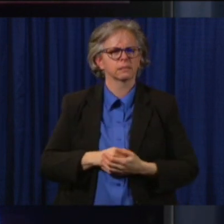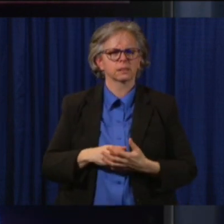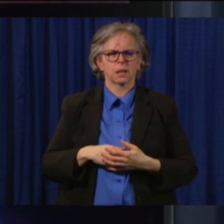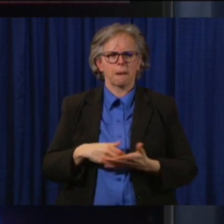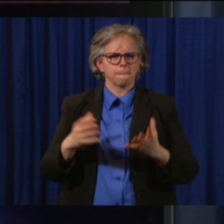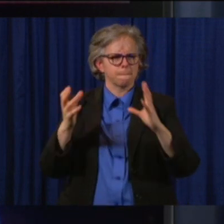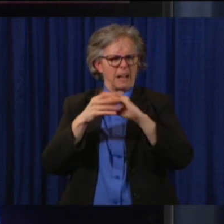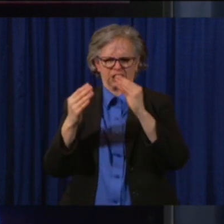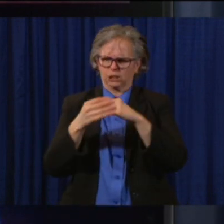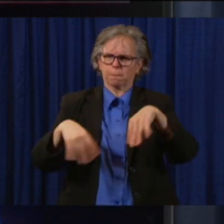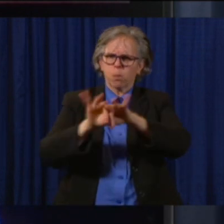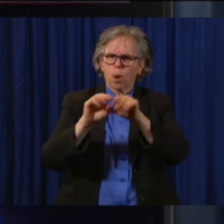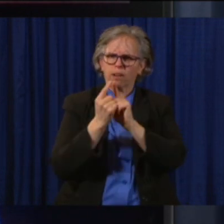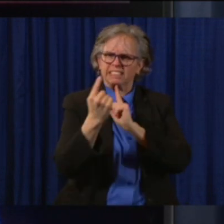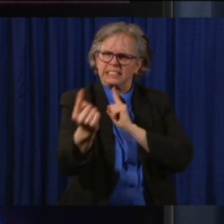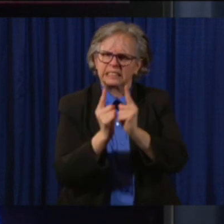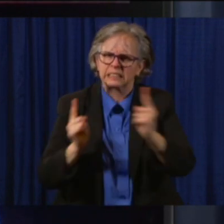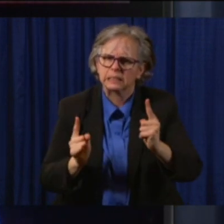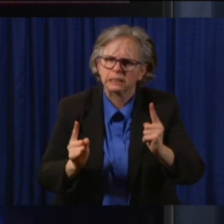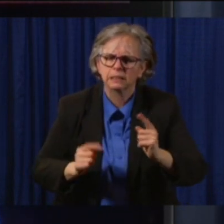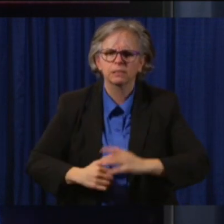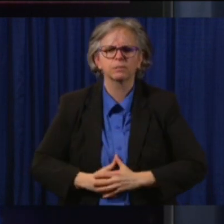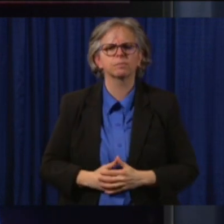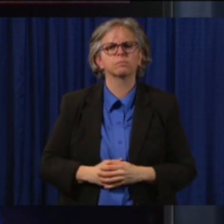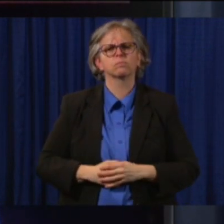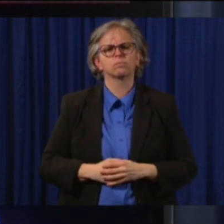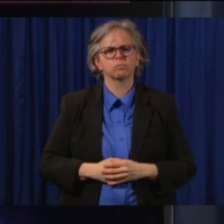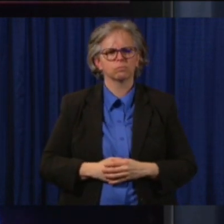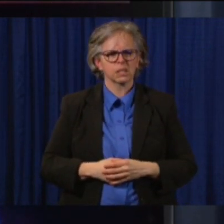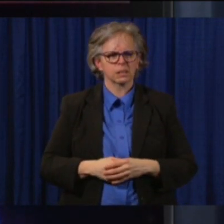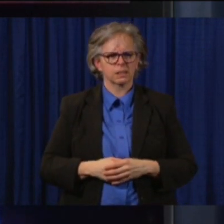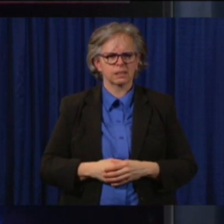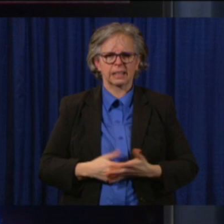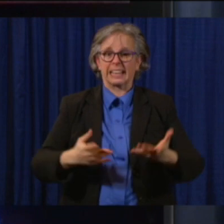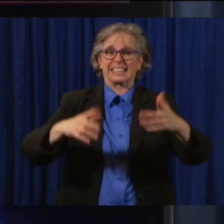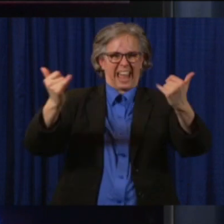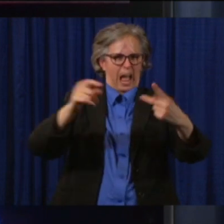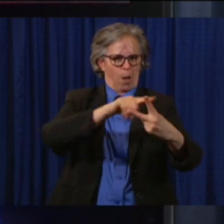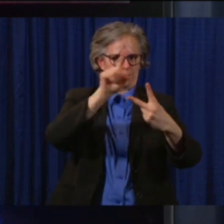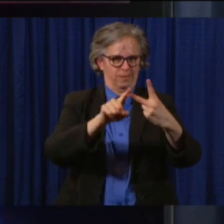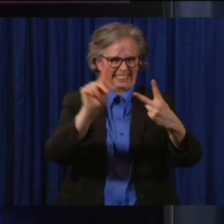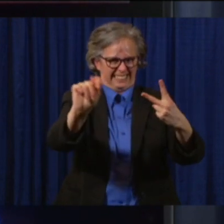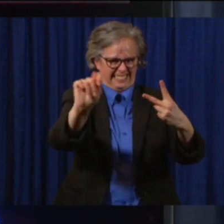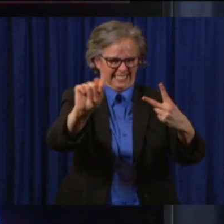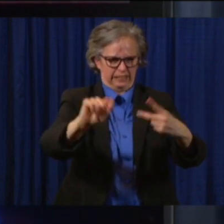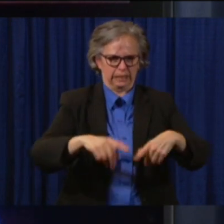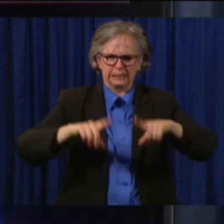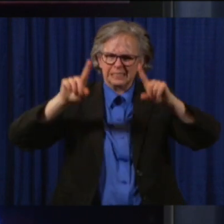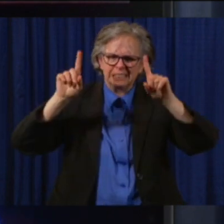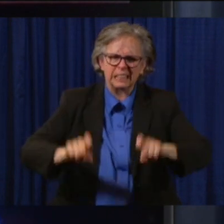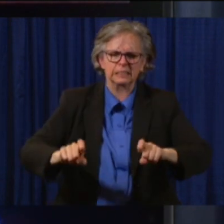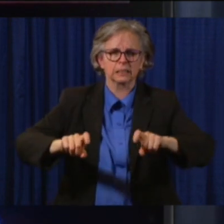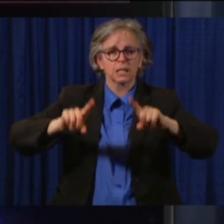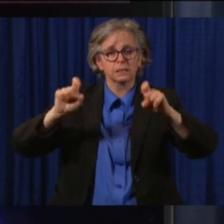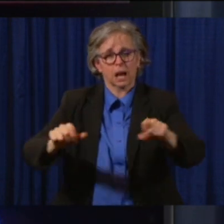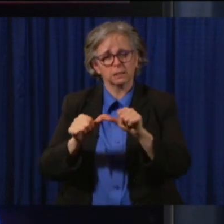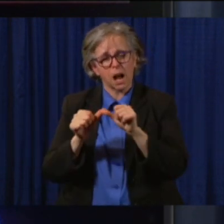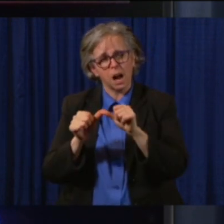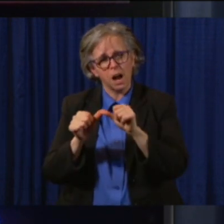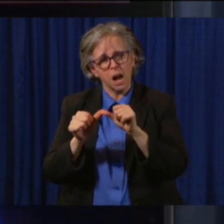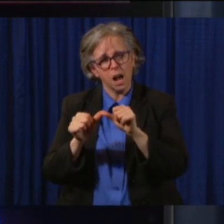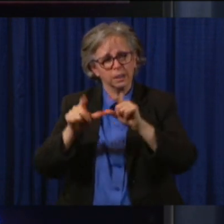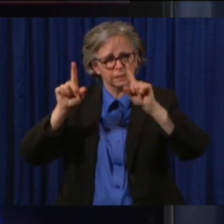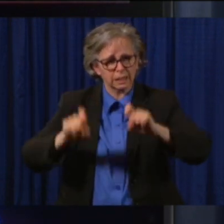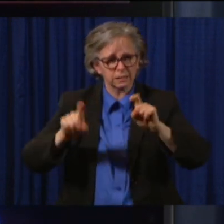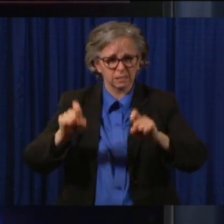feet of distance, the issues of testing, testing, and testing. And so, the area here,